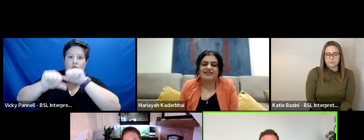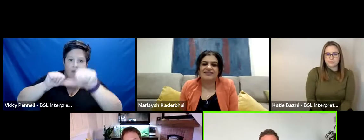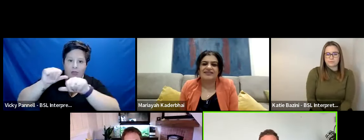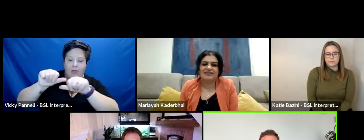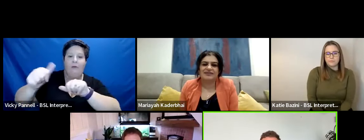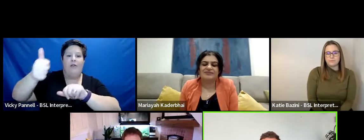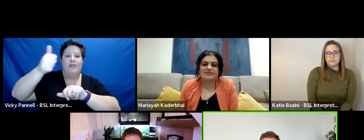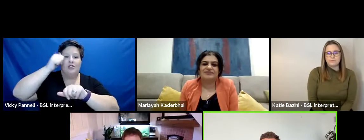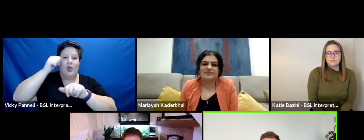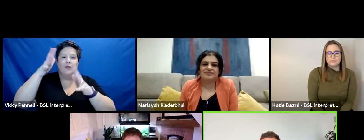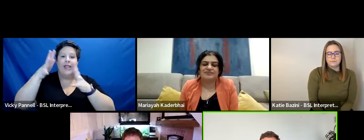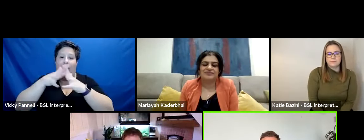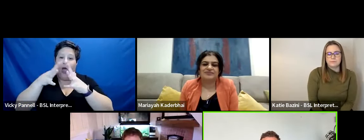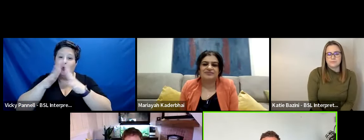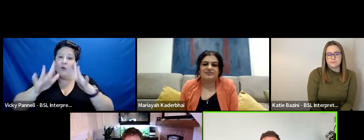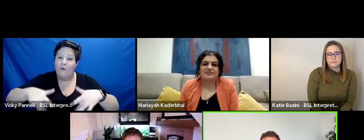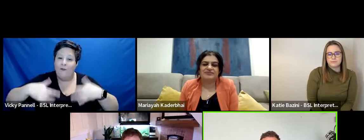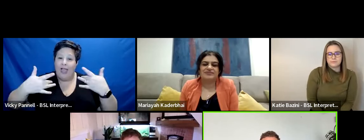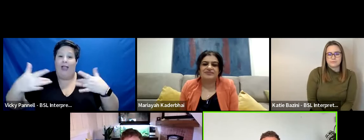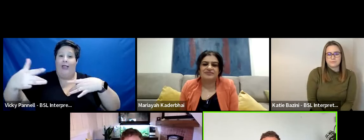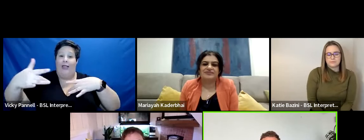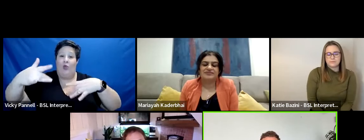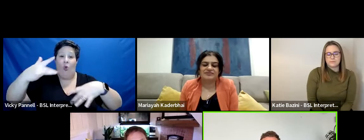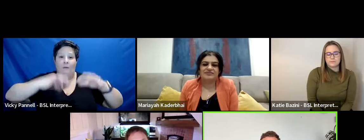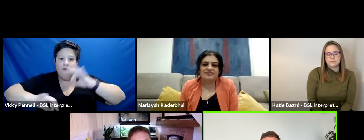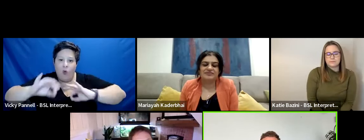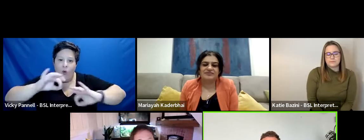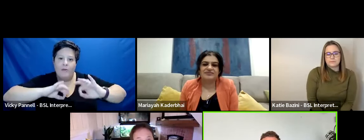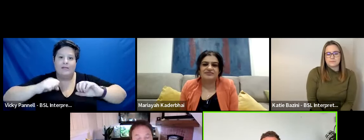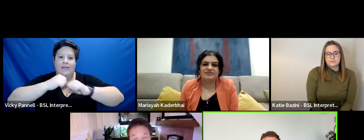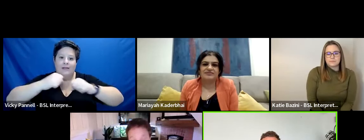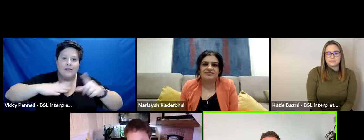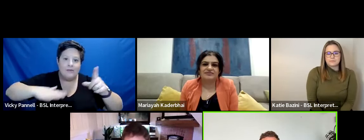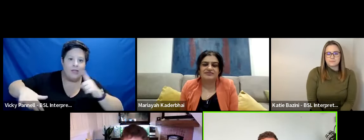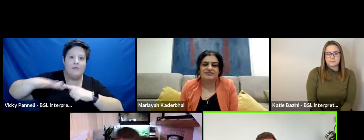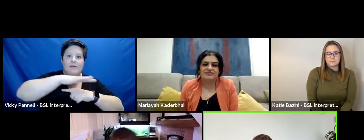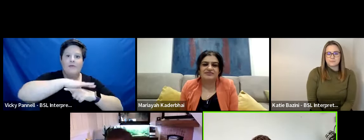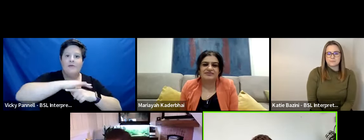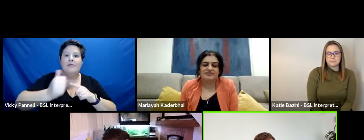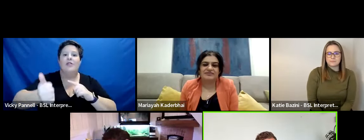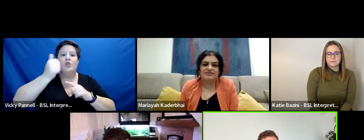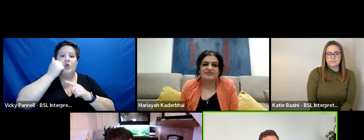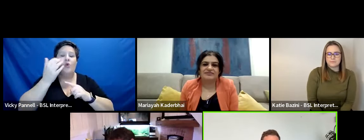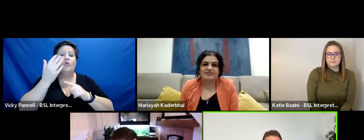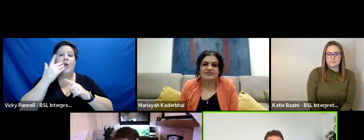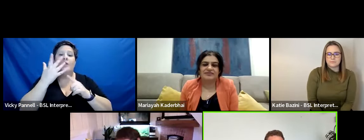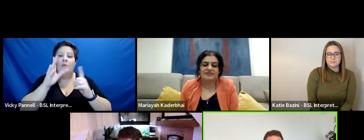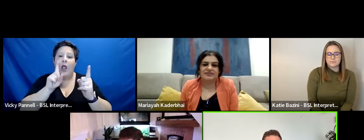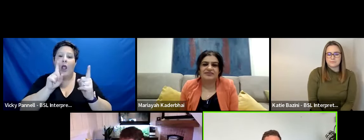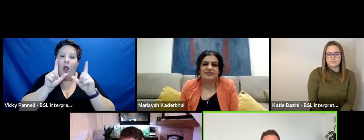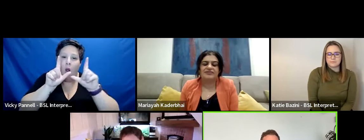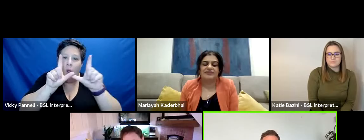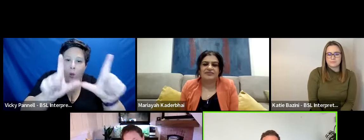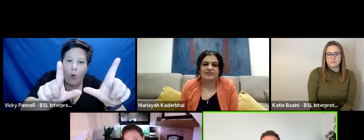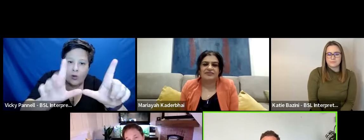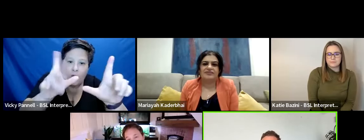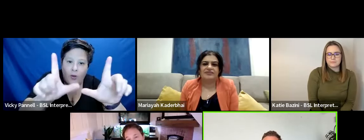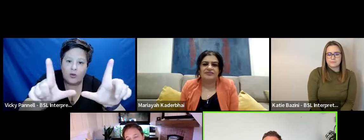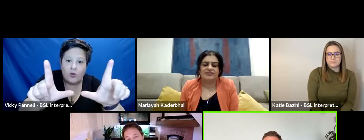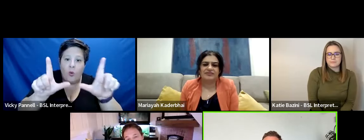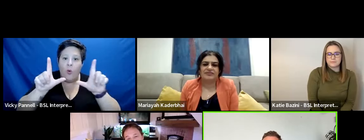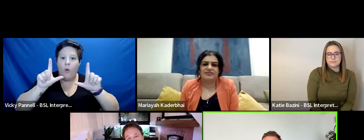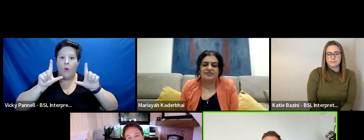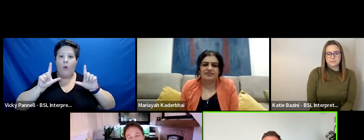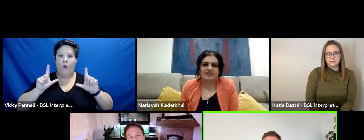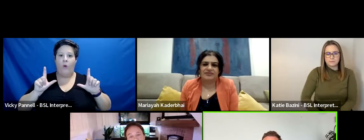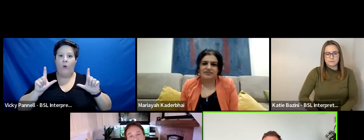really feel your performance in the space. And she knows when to be very close and when to retreat. And